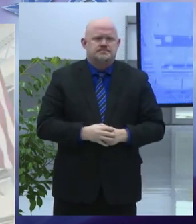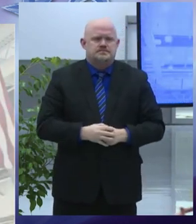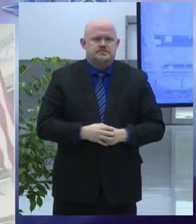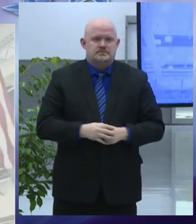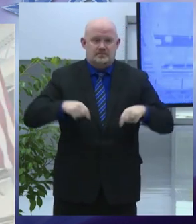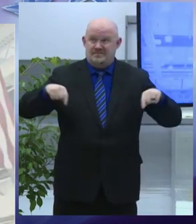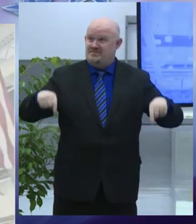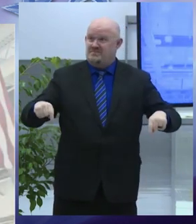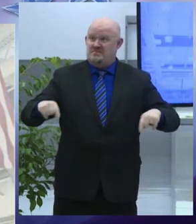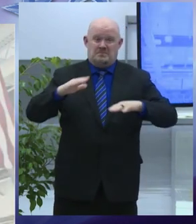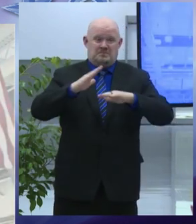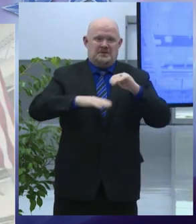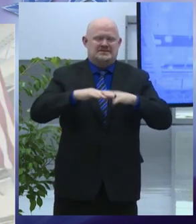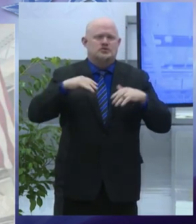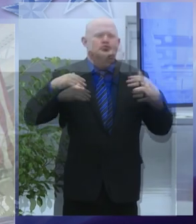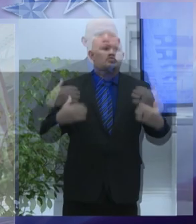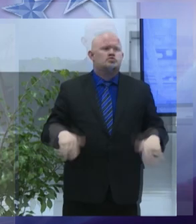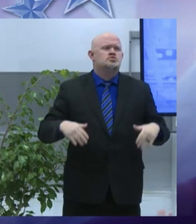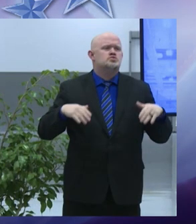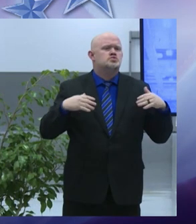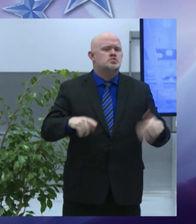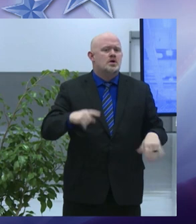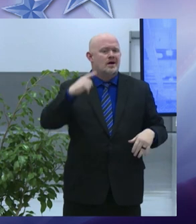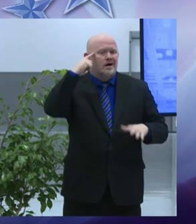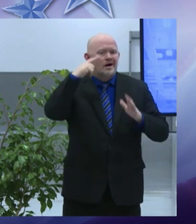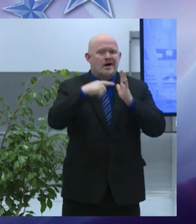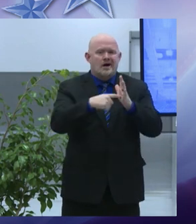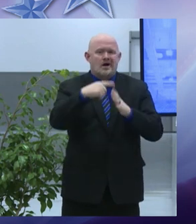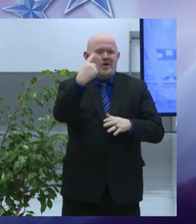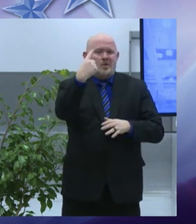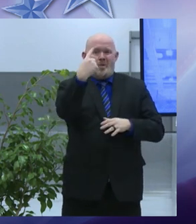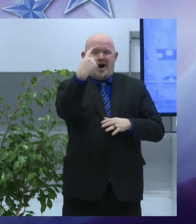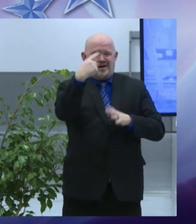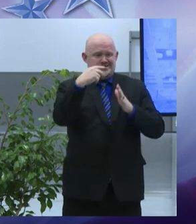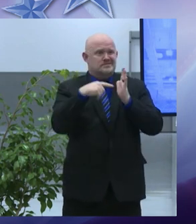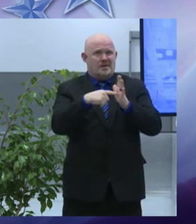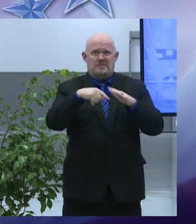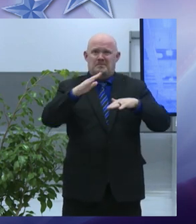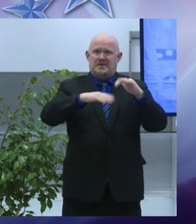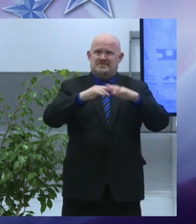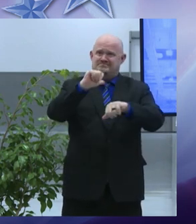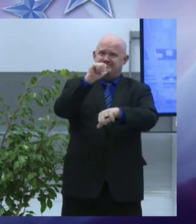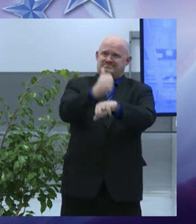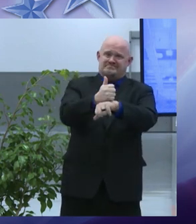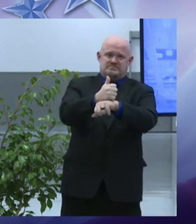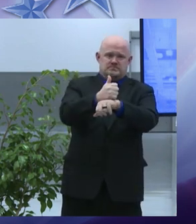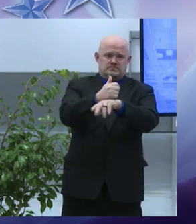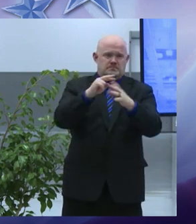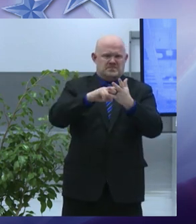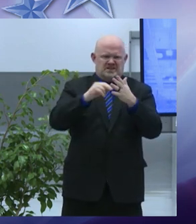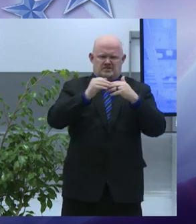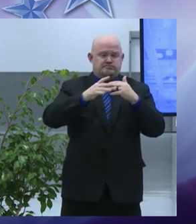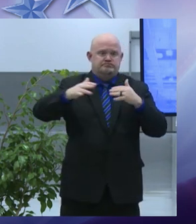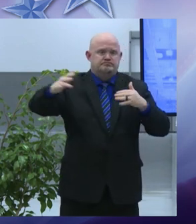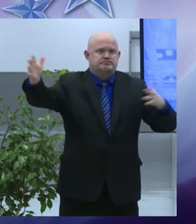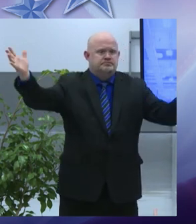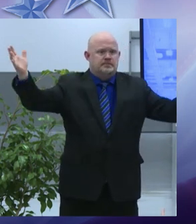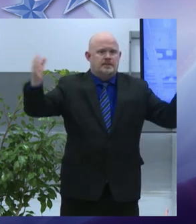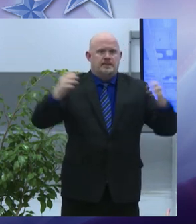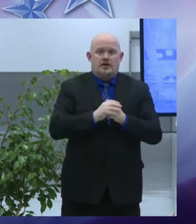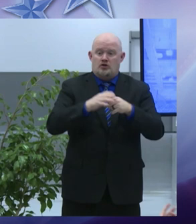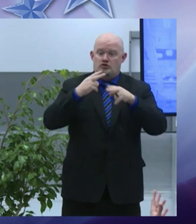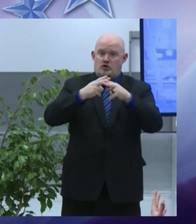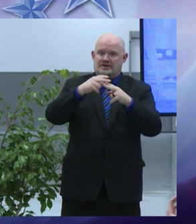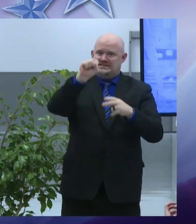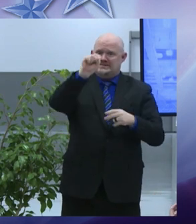achieve together it is a critical component of the Syracuse surge which the Common Council embraced with its bold support to acquire and upgrade